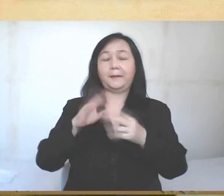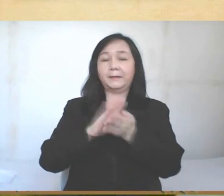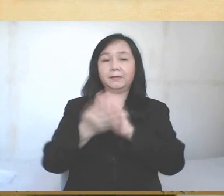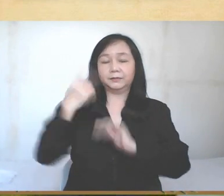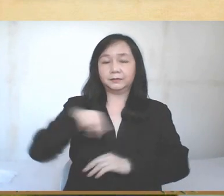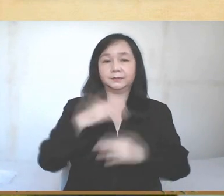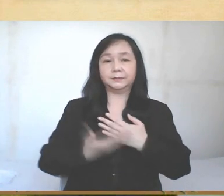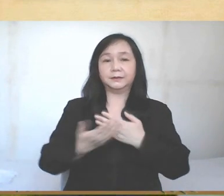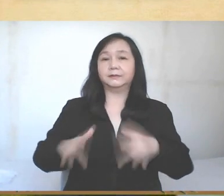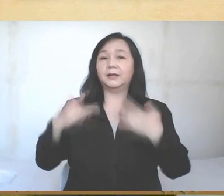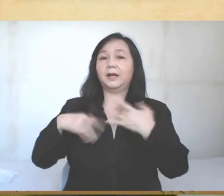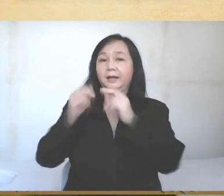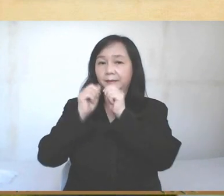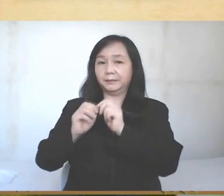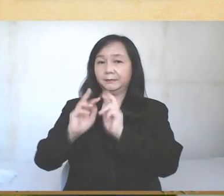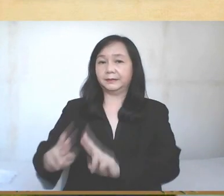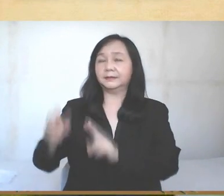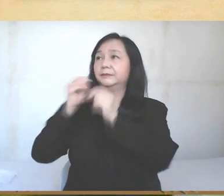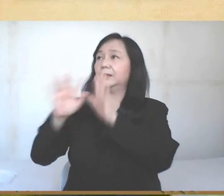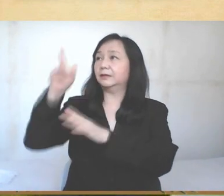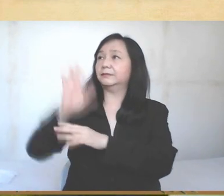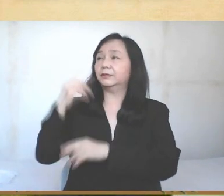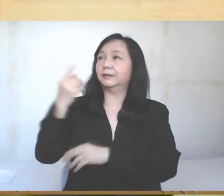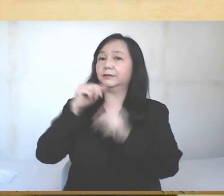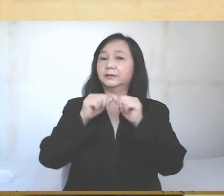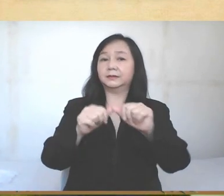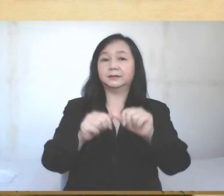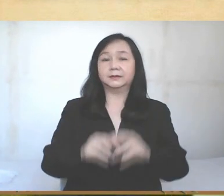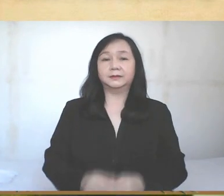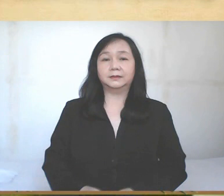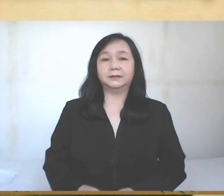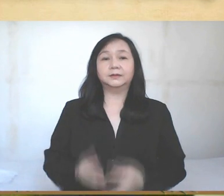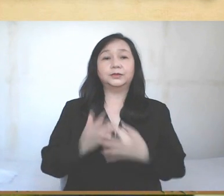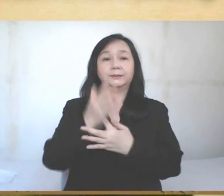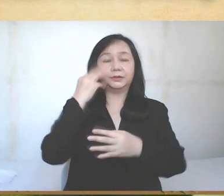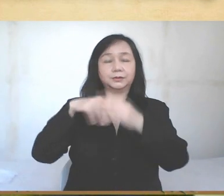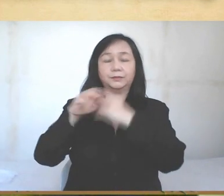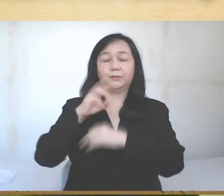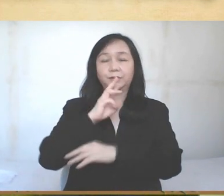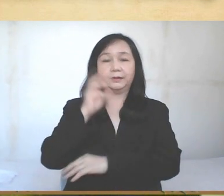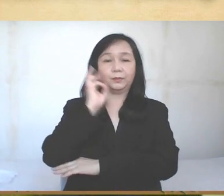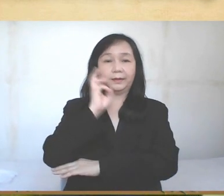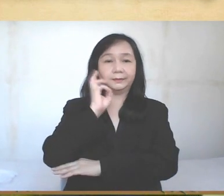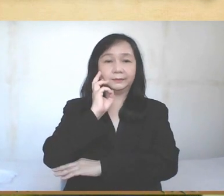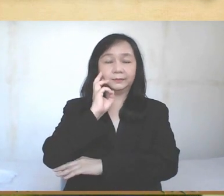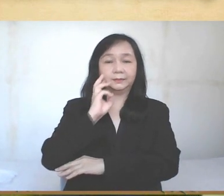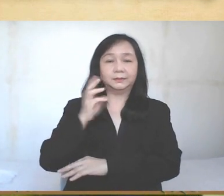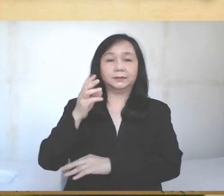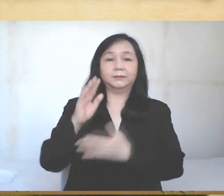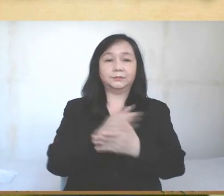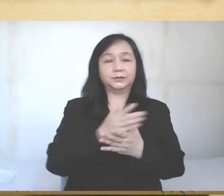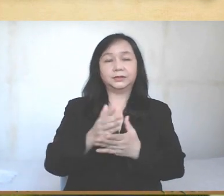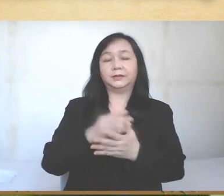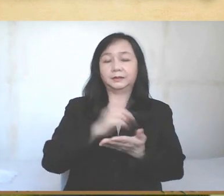made, that will become for us the bread of life. Blessed be God forever. Blessed the mystery of this water and wine may we come to